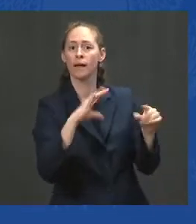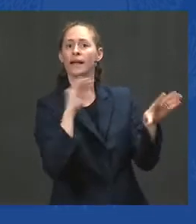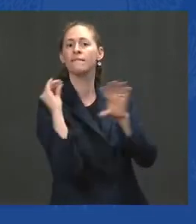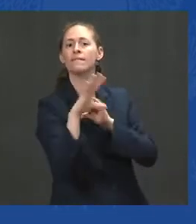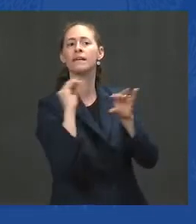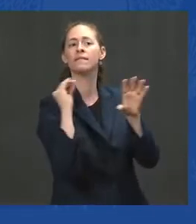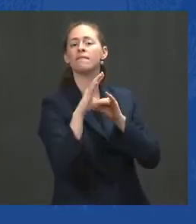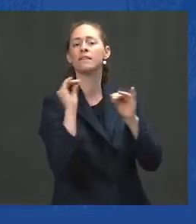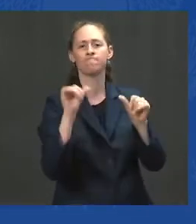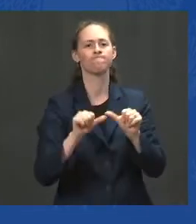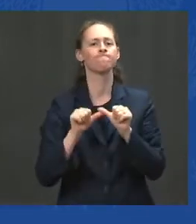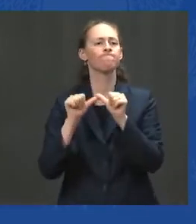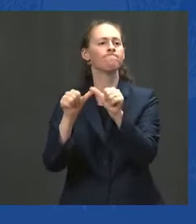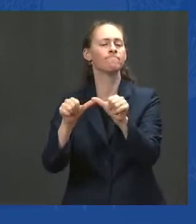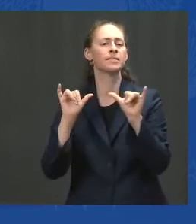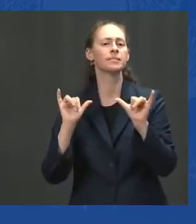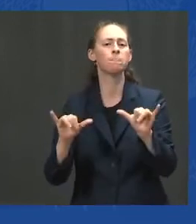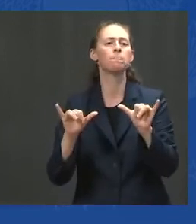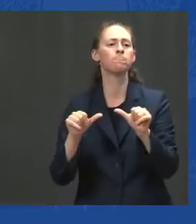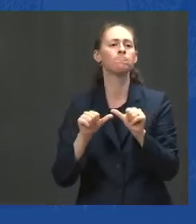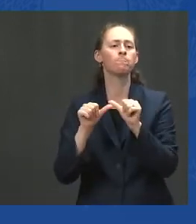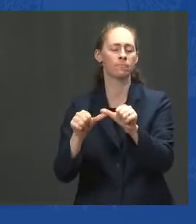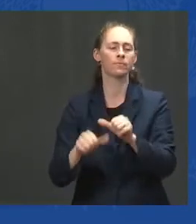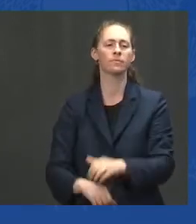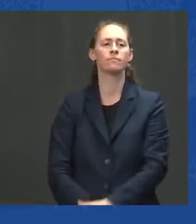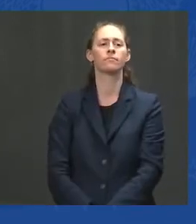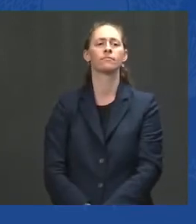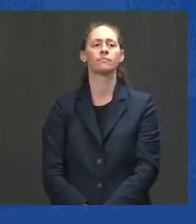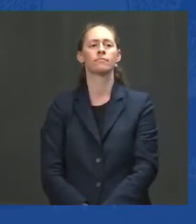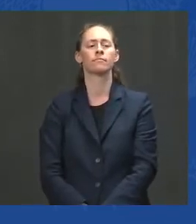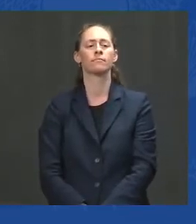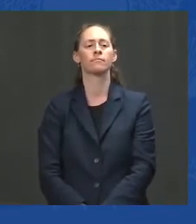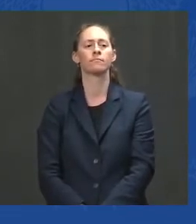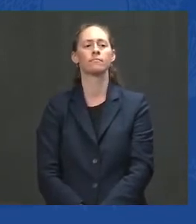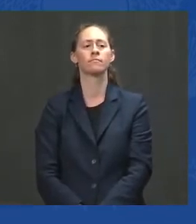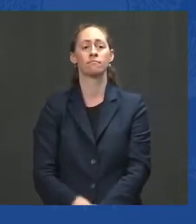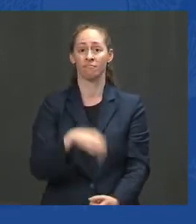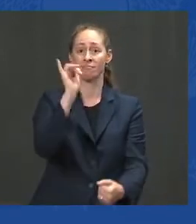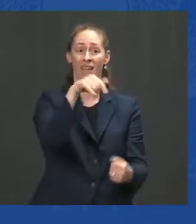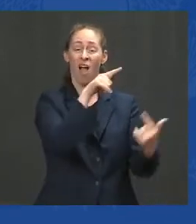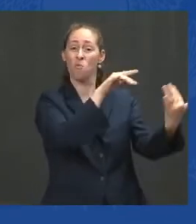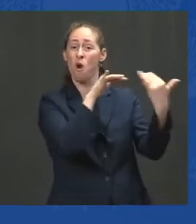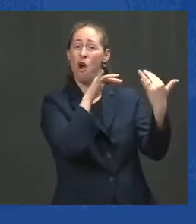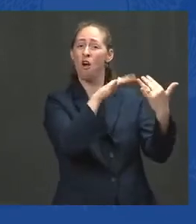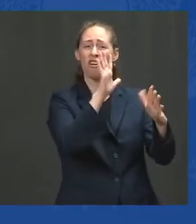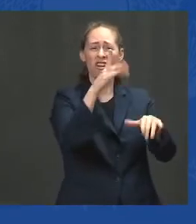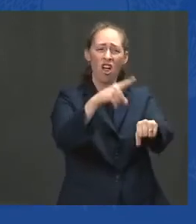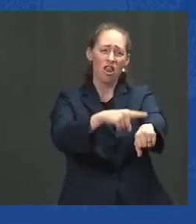America's longest war after 20 long years of bloodshed.